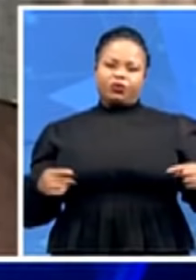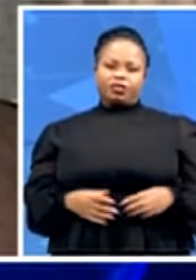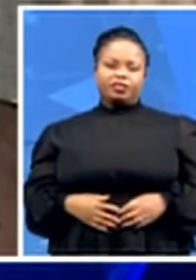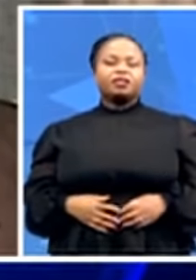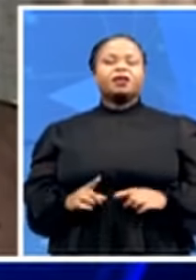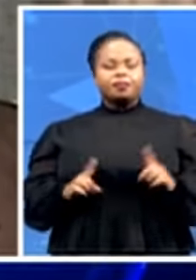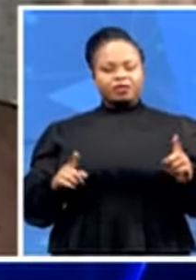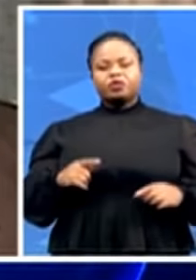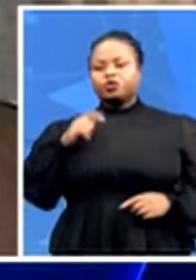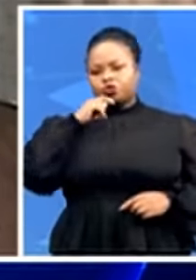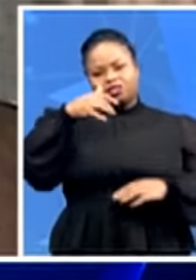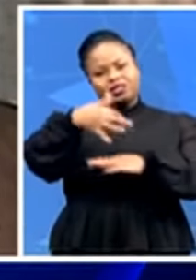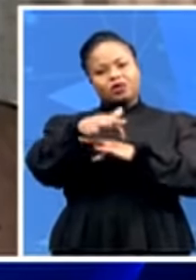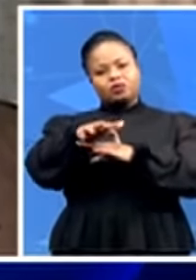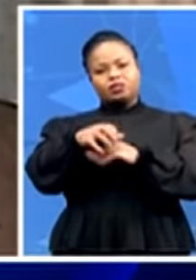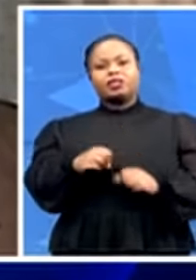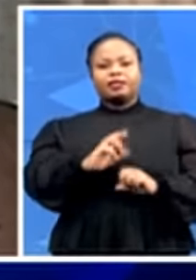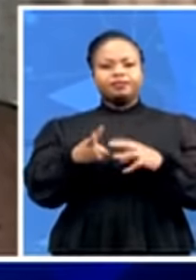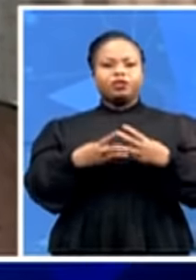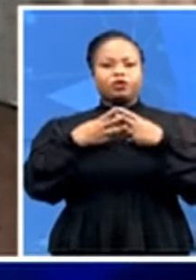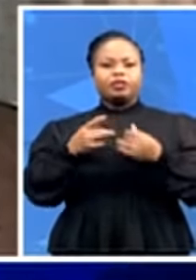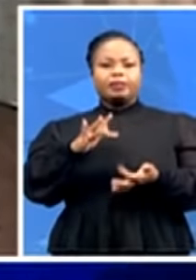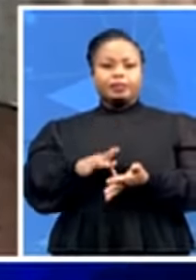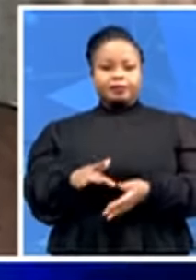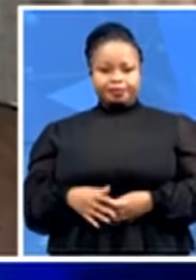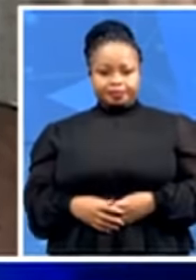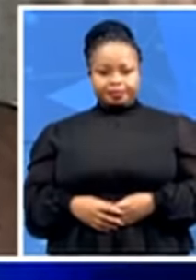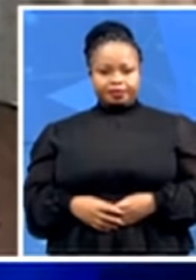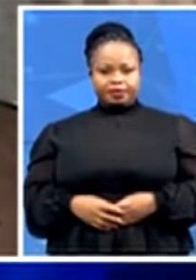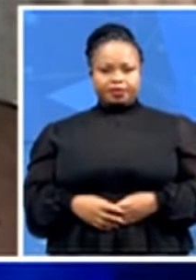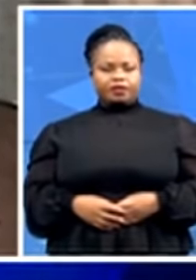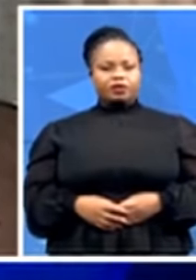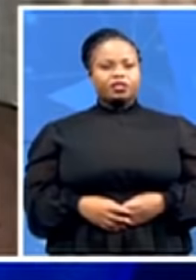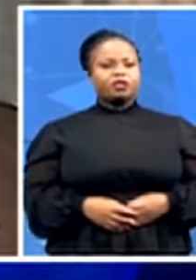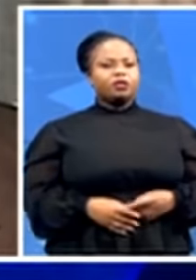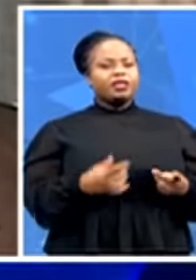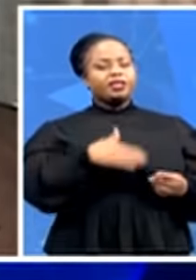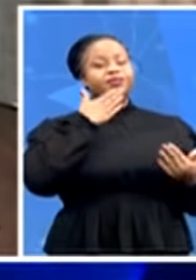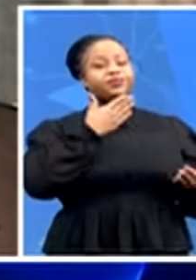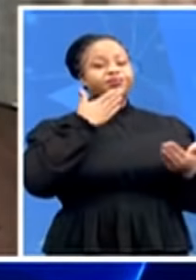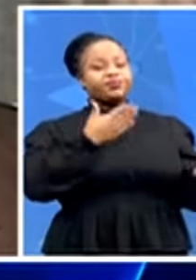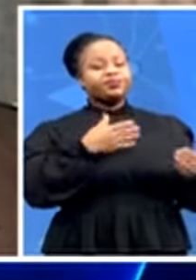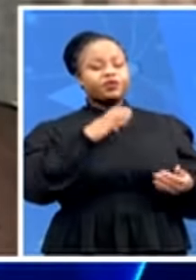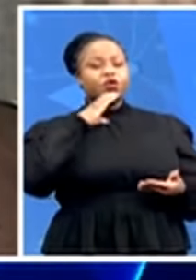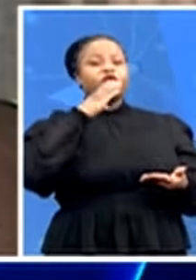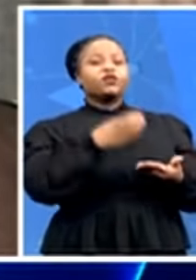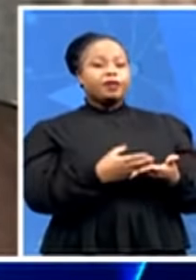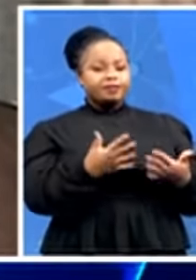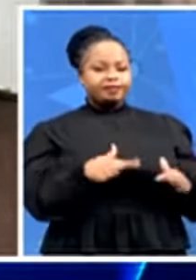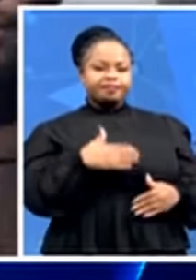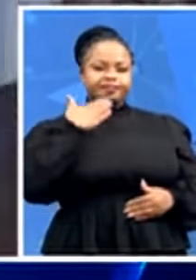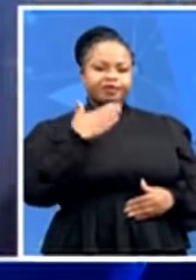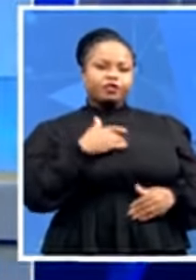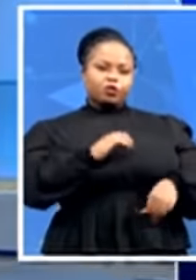centre. All right. Thank you so much for that confirmation. And thanks for making the time to speak to us this morning.